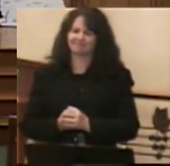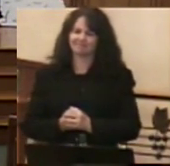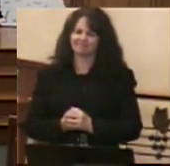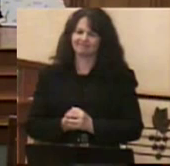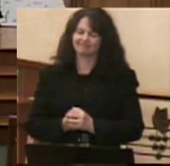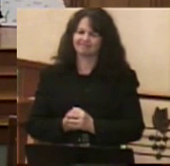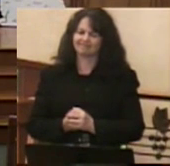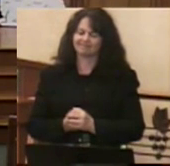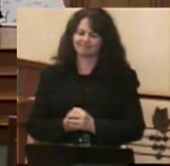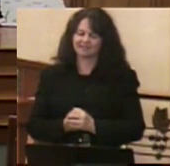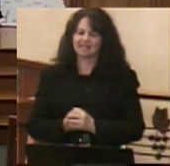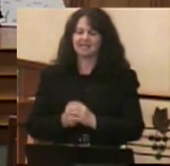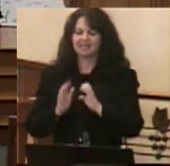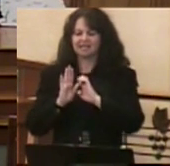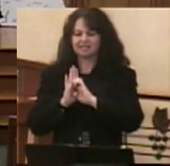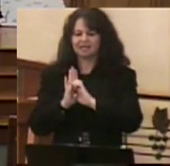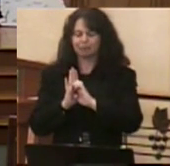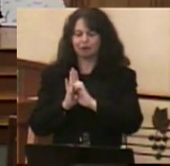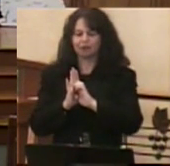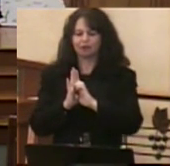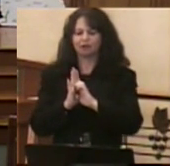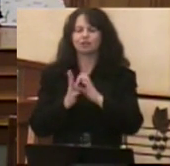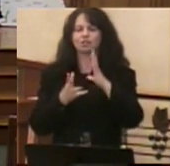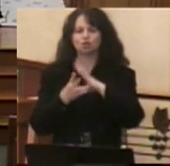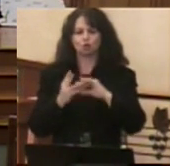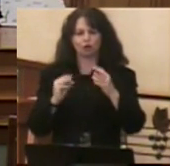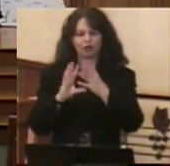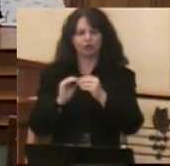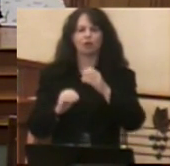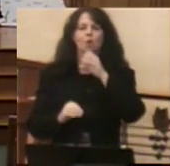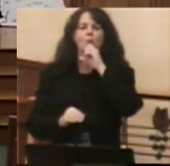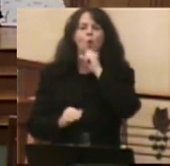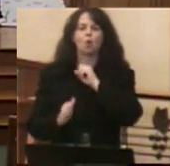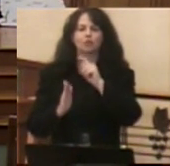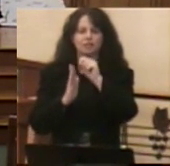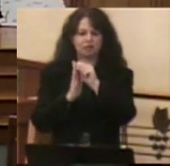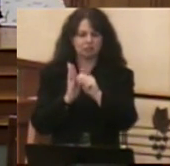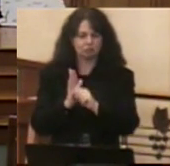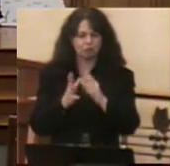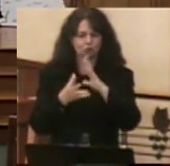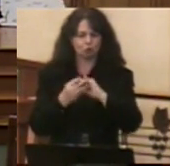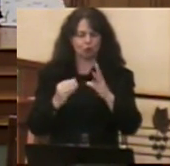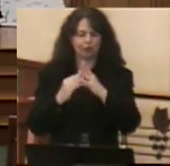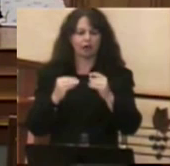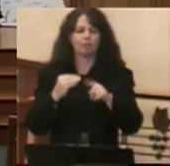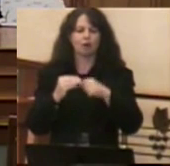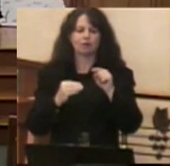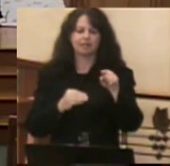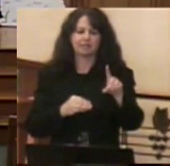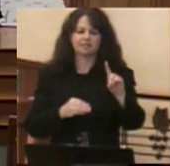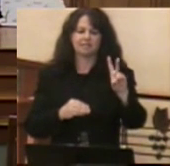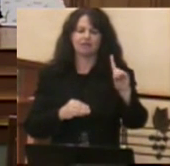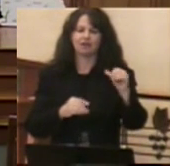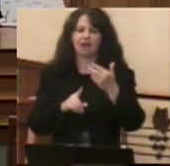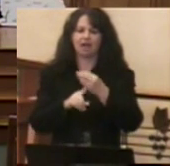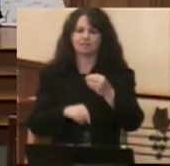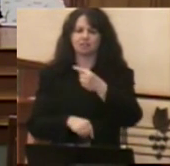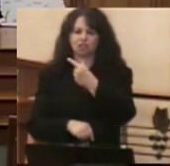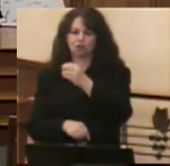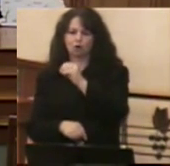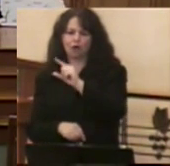Take, for example, the central story of the Old Testament reading today, the story of David and Goliath.